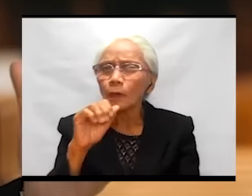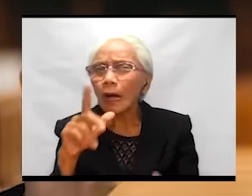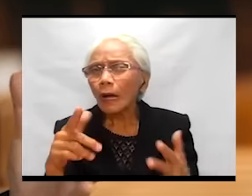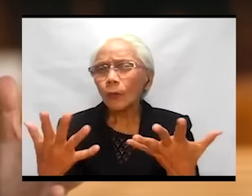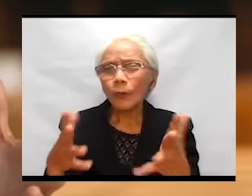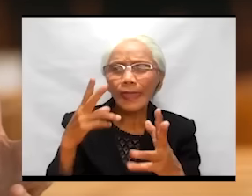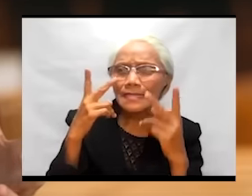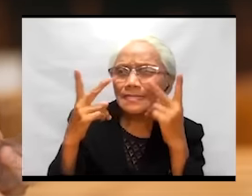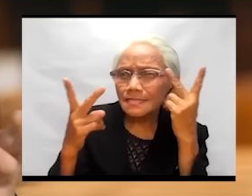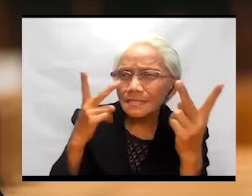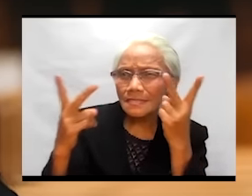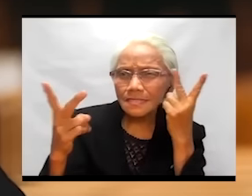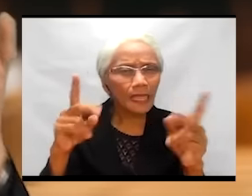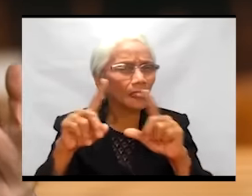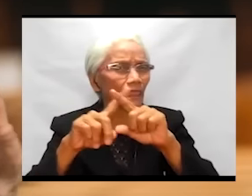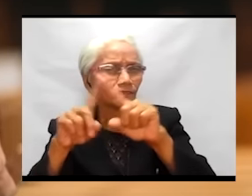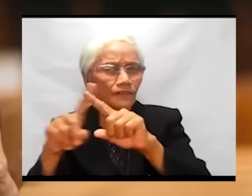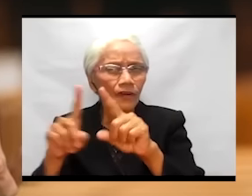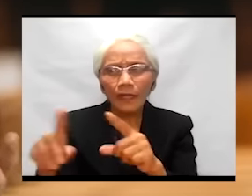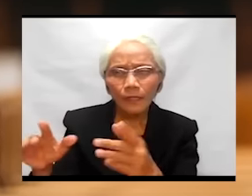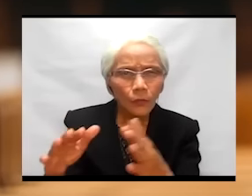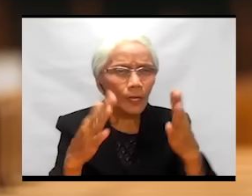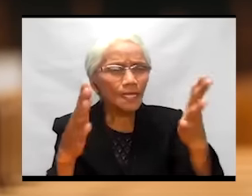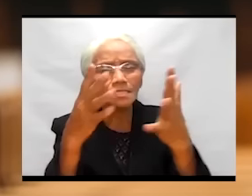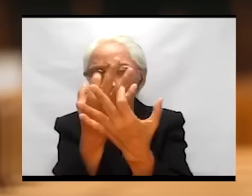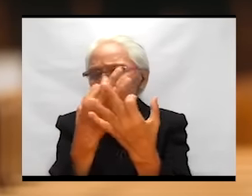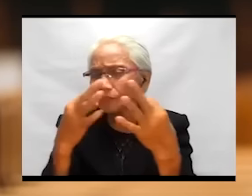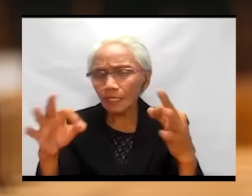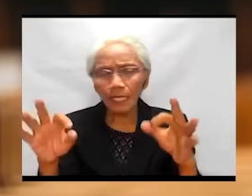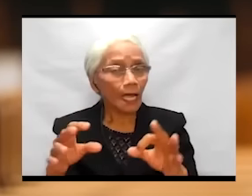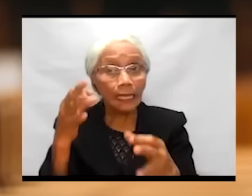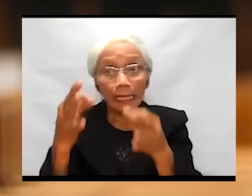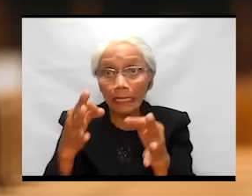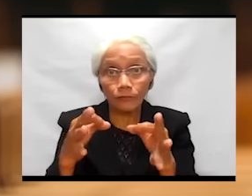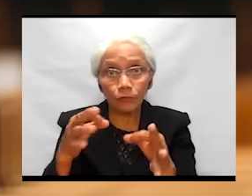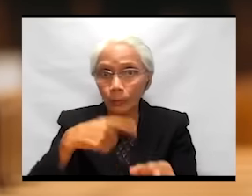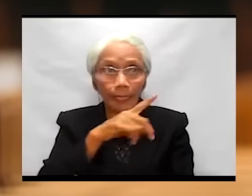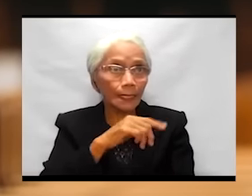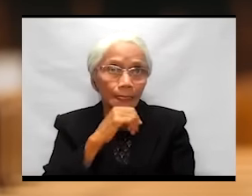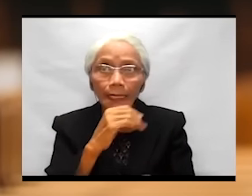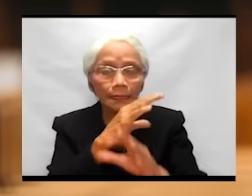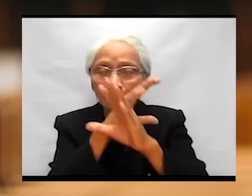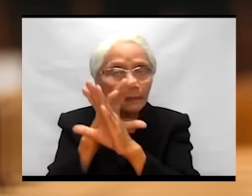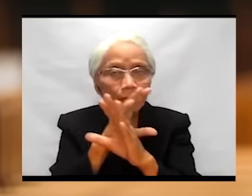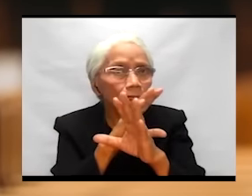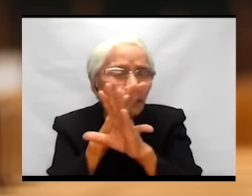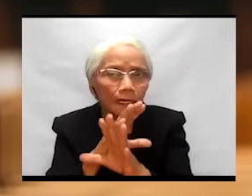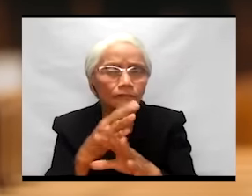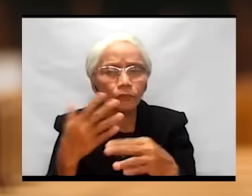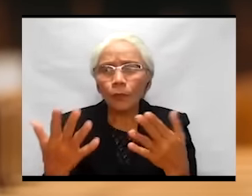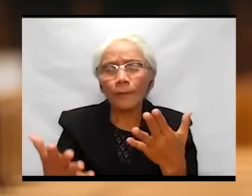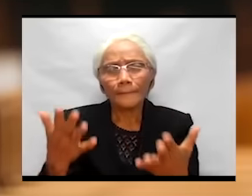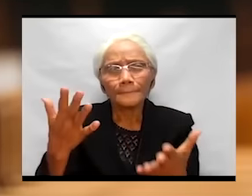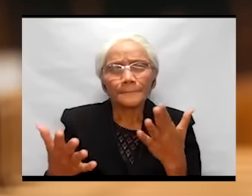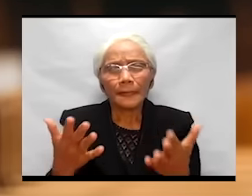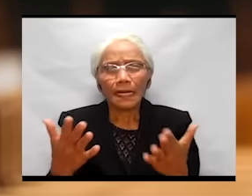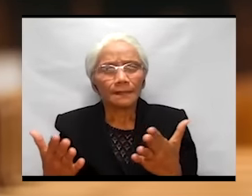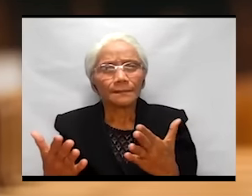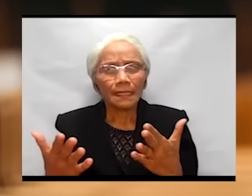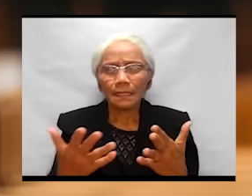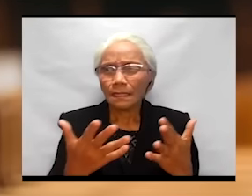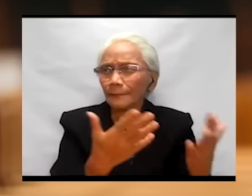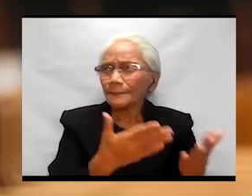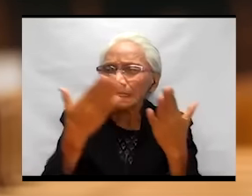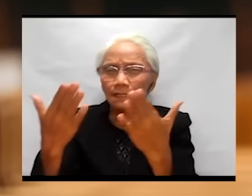We see different forms of freedoms, and if we are not careful, we might be clinging